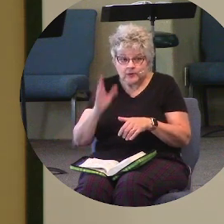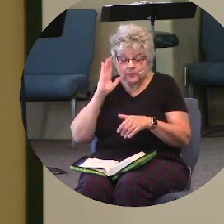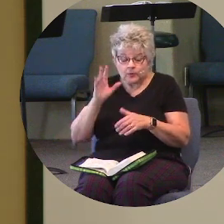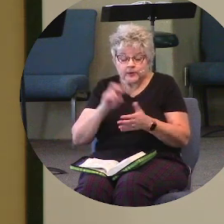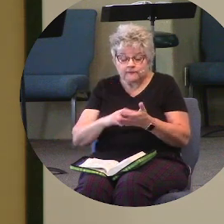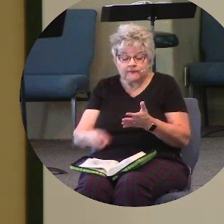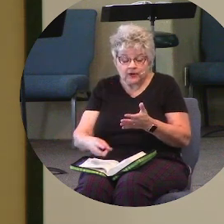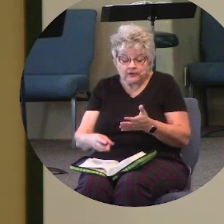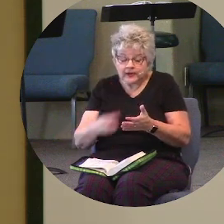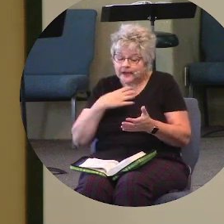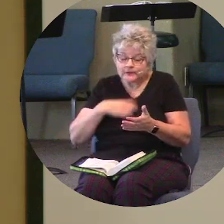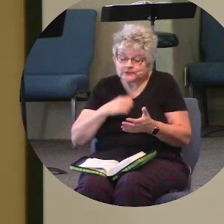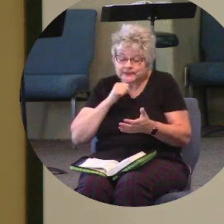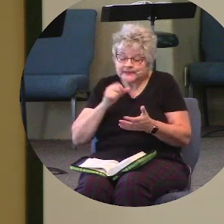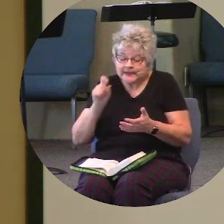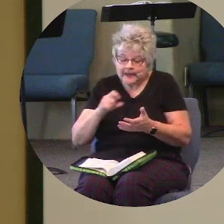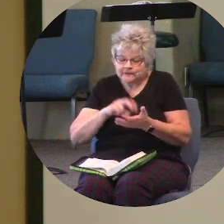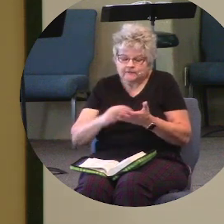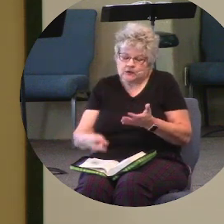I wish we didn't have to fall.